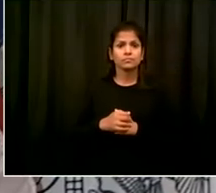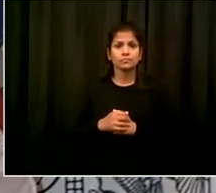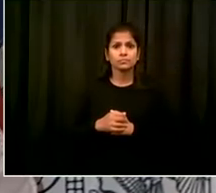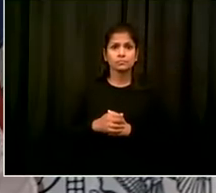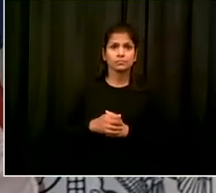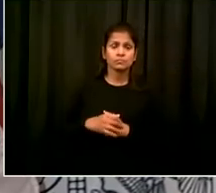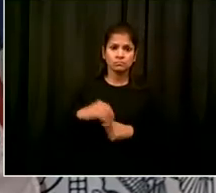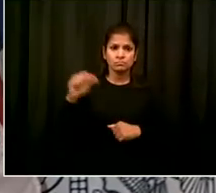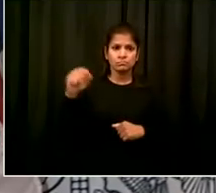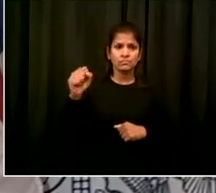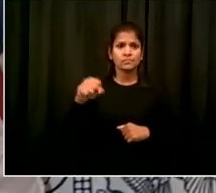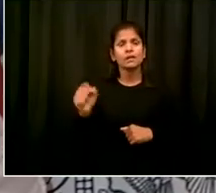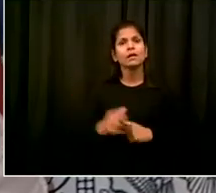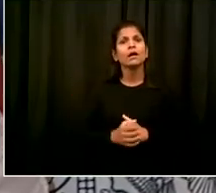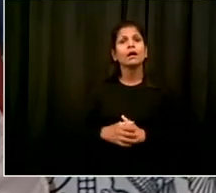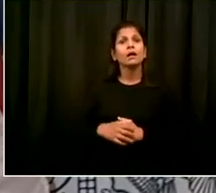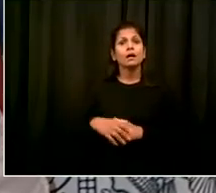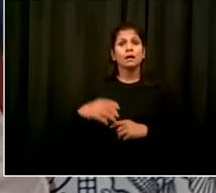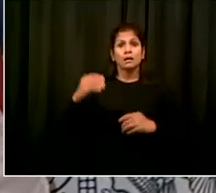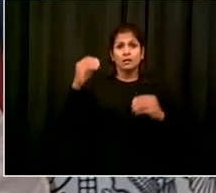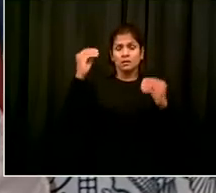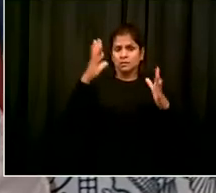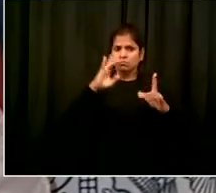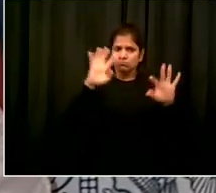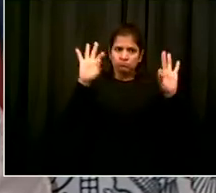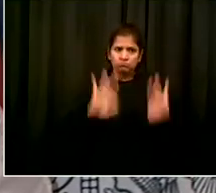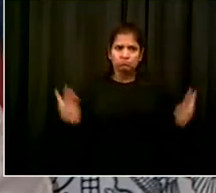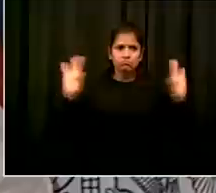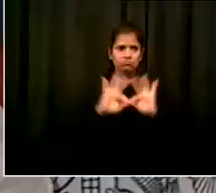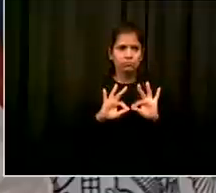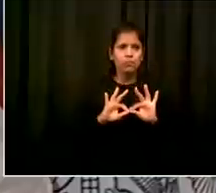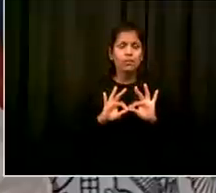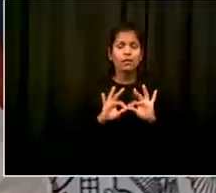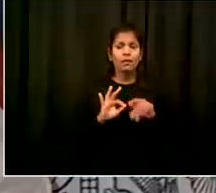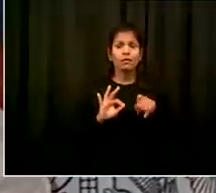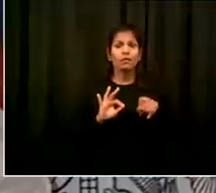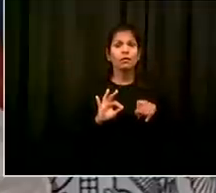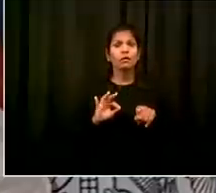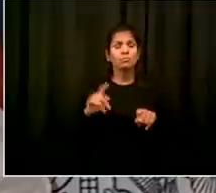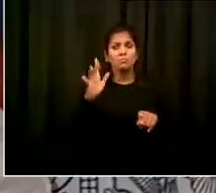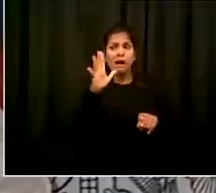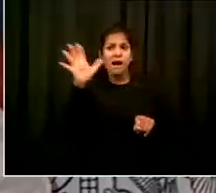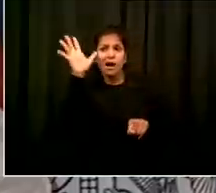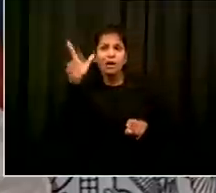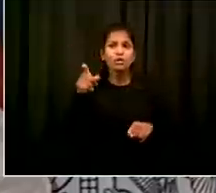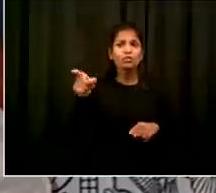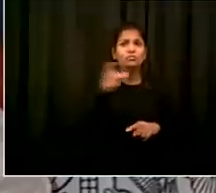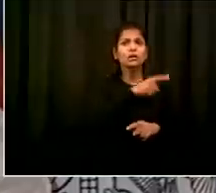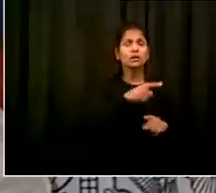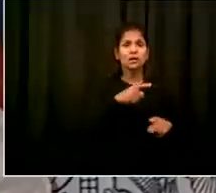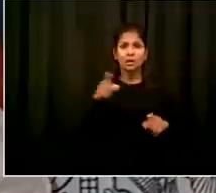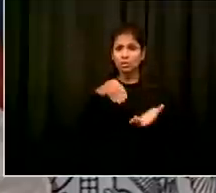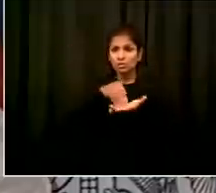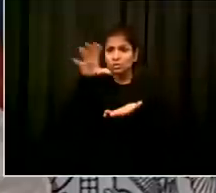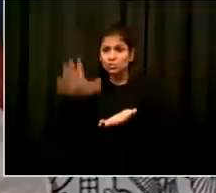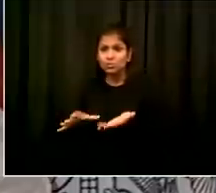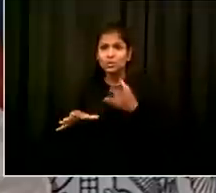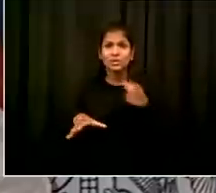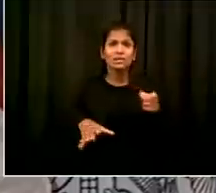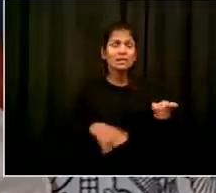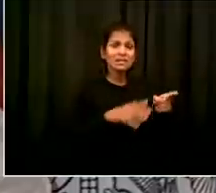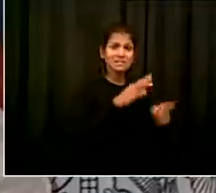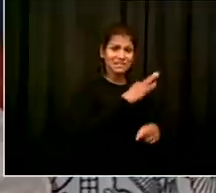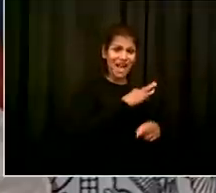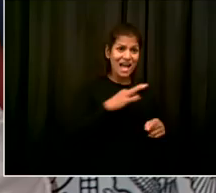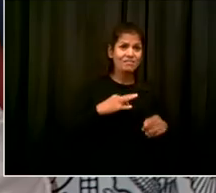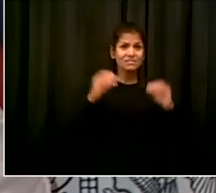important point for all new yorkers to know for parents to know in particular right on site we have testing we can bring right to